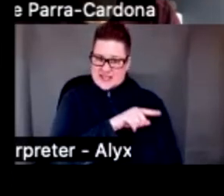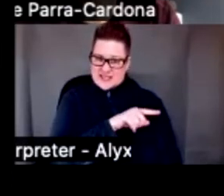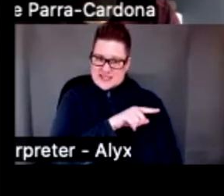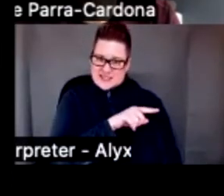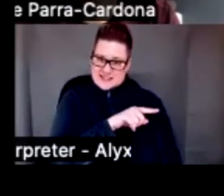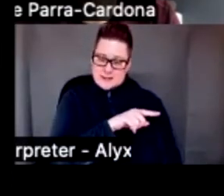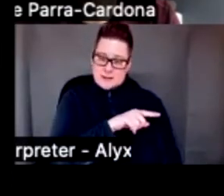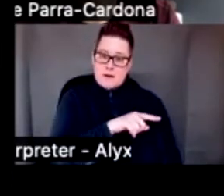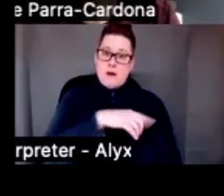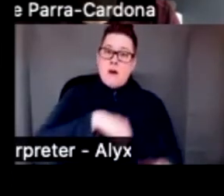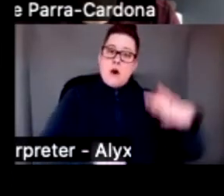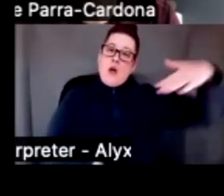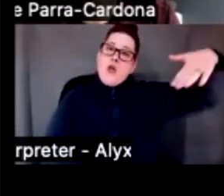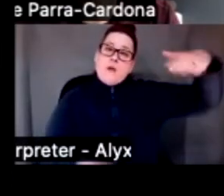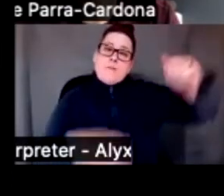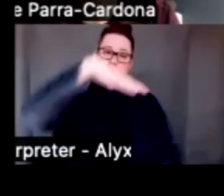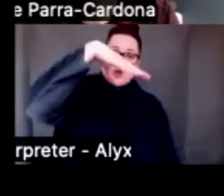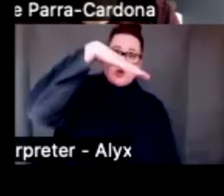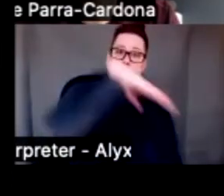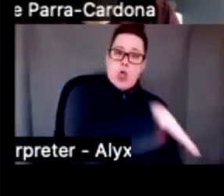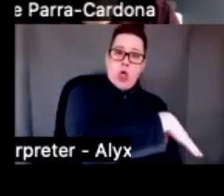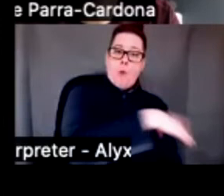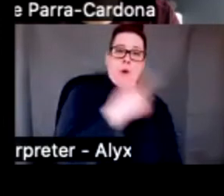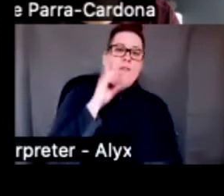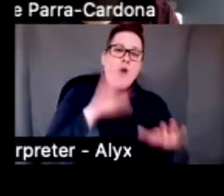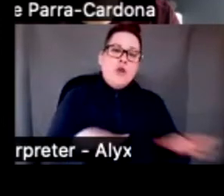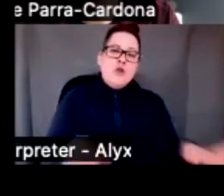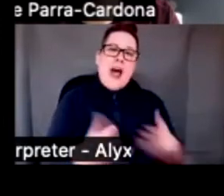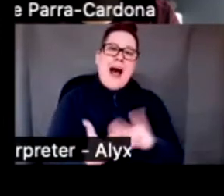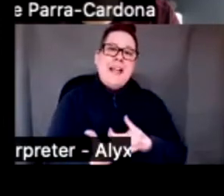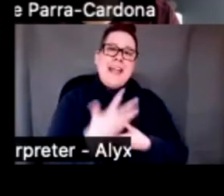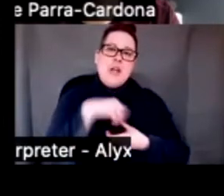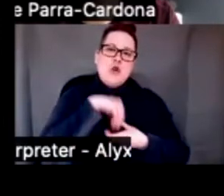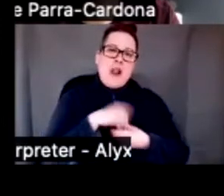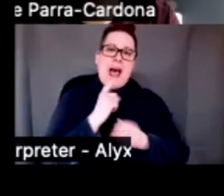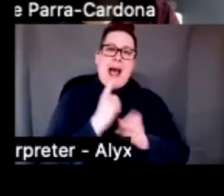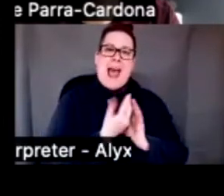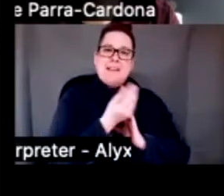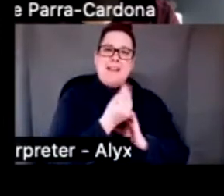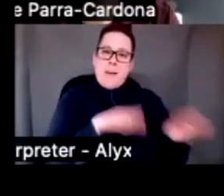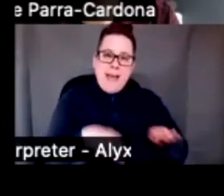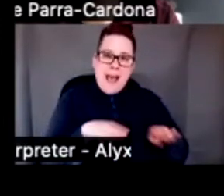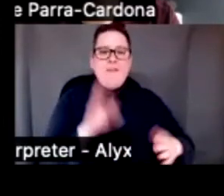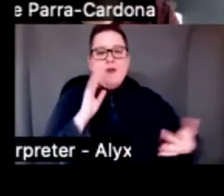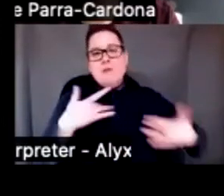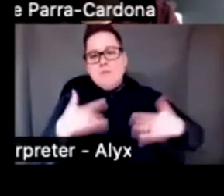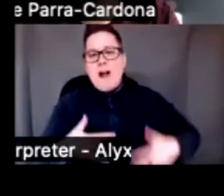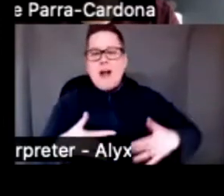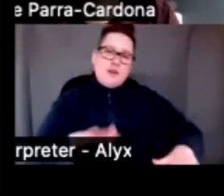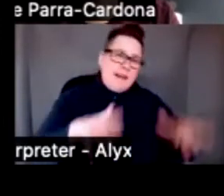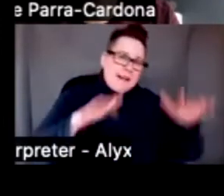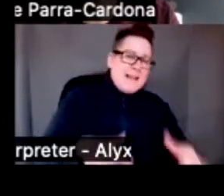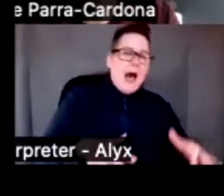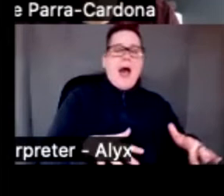is the slope of child internalizing and externalizing behaviors, depression, anxiety, antisocial behavior, oppositional behaviors.